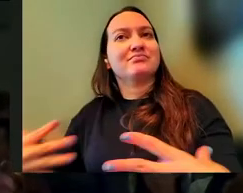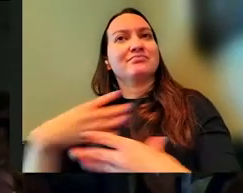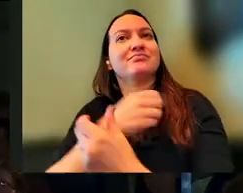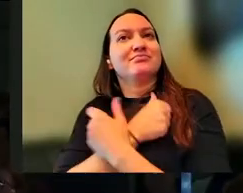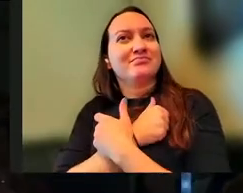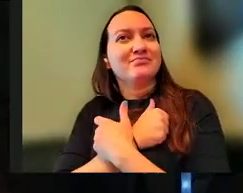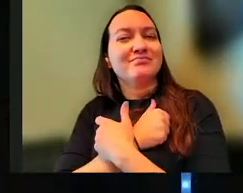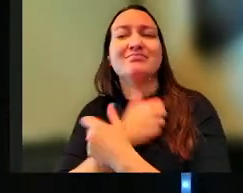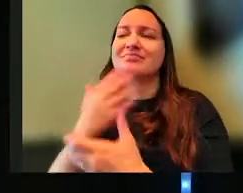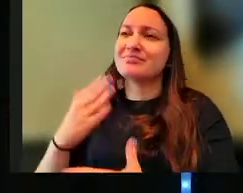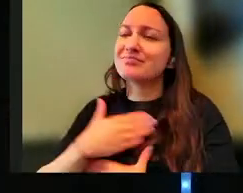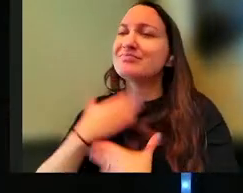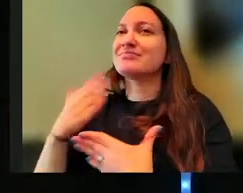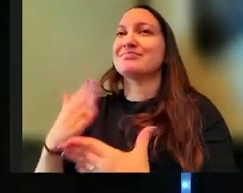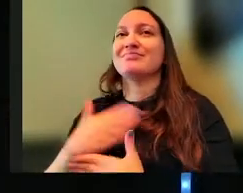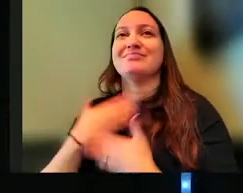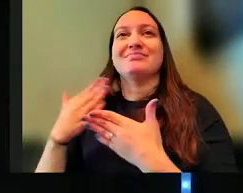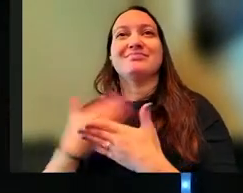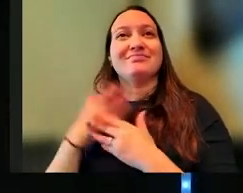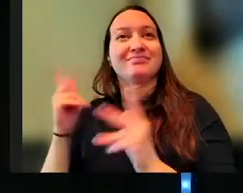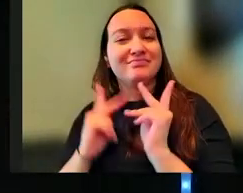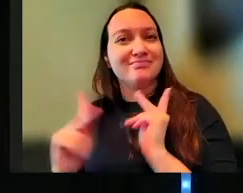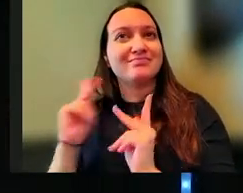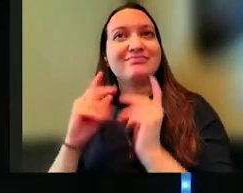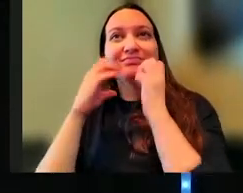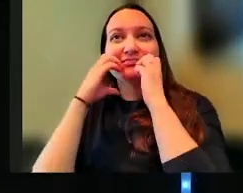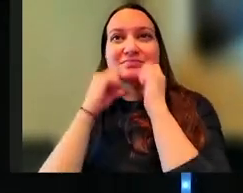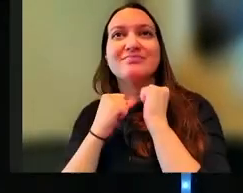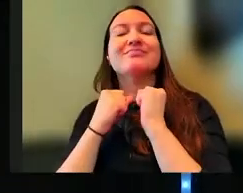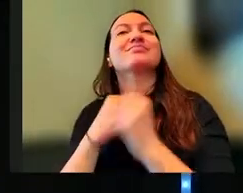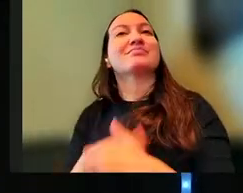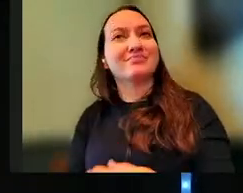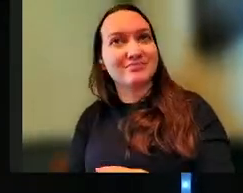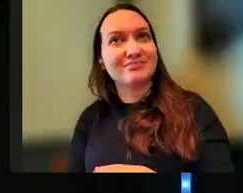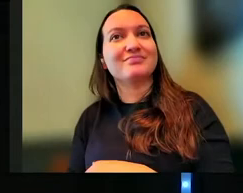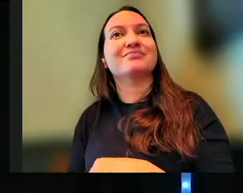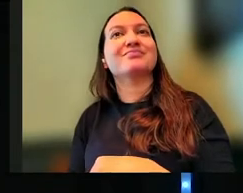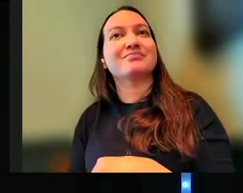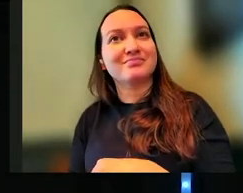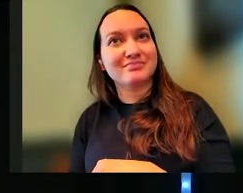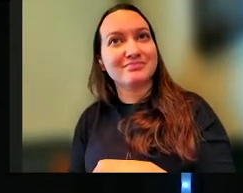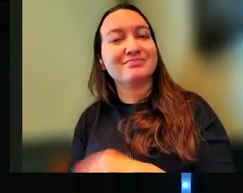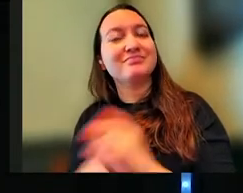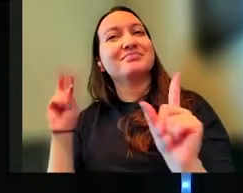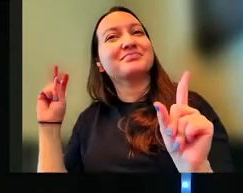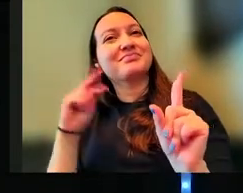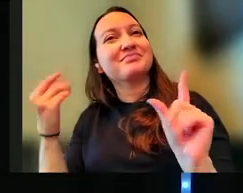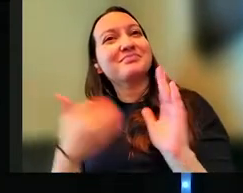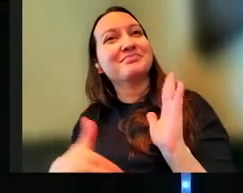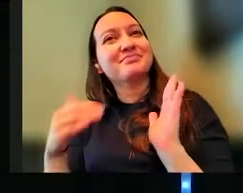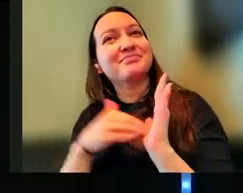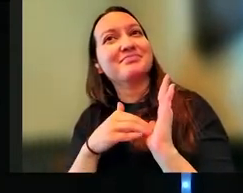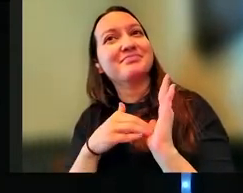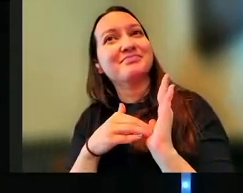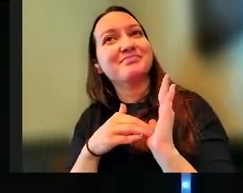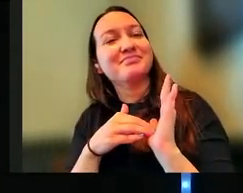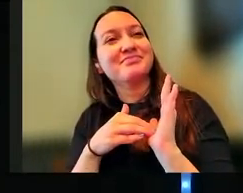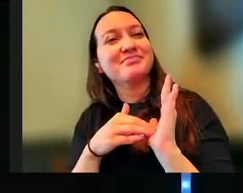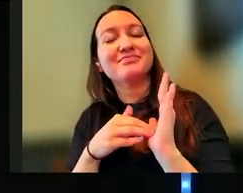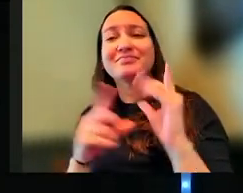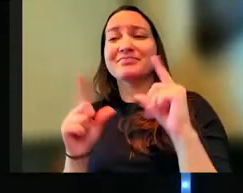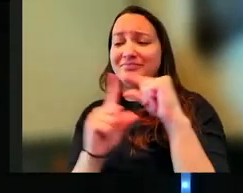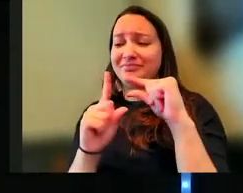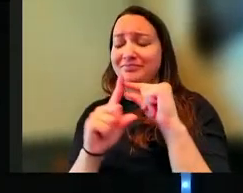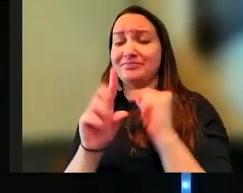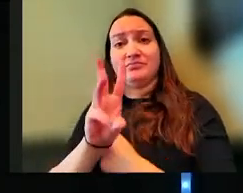Happy, happy are those who hold her tightly. Let's take a look at this, okay? So the word wisdom